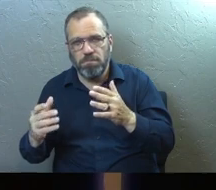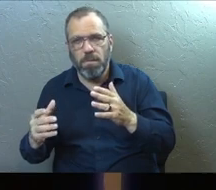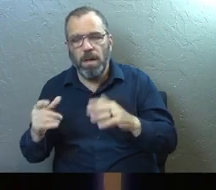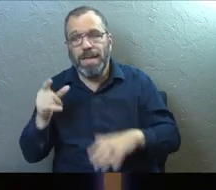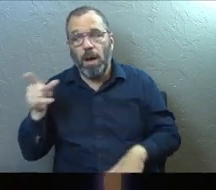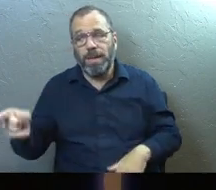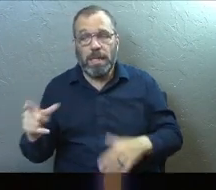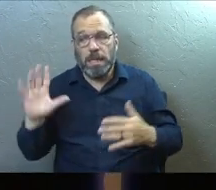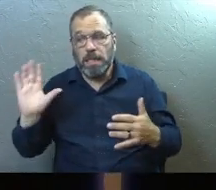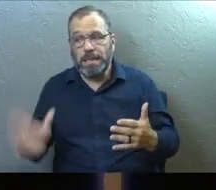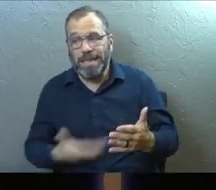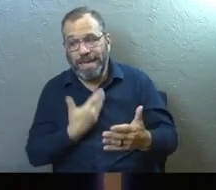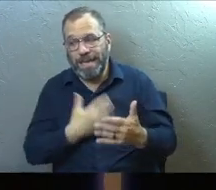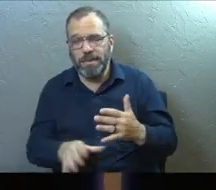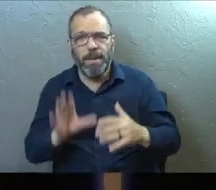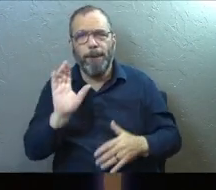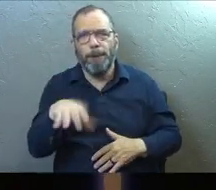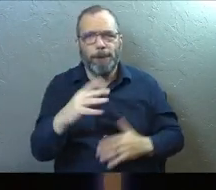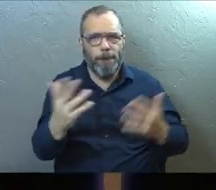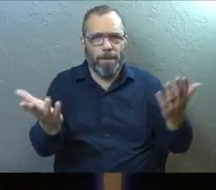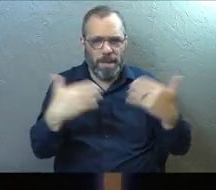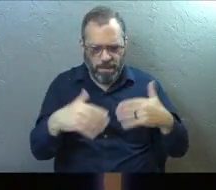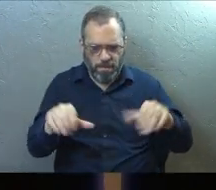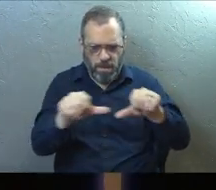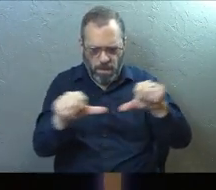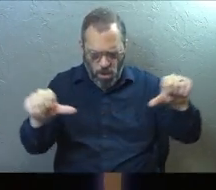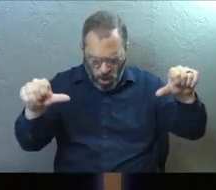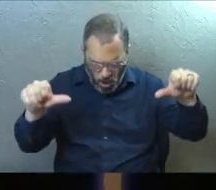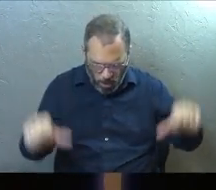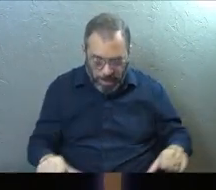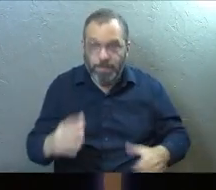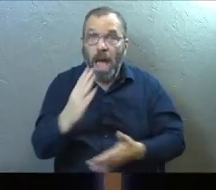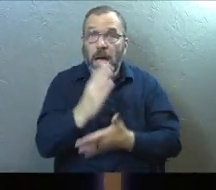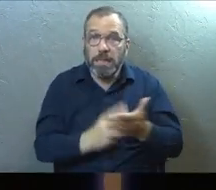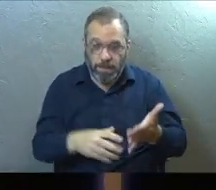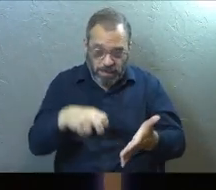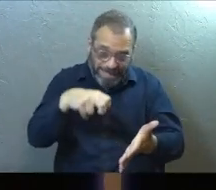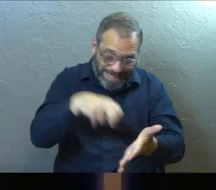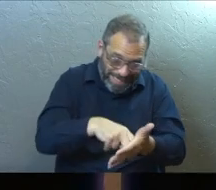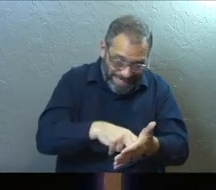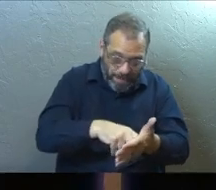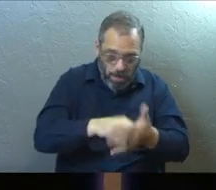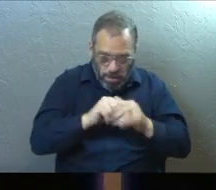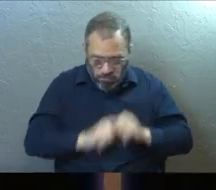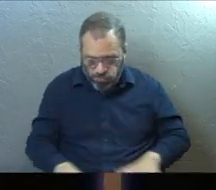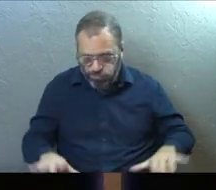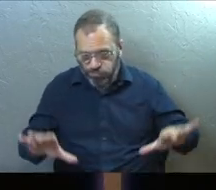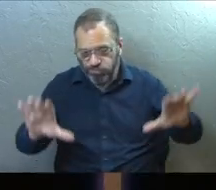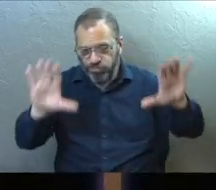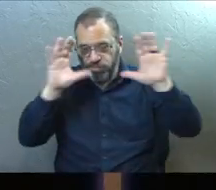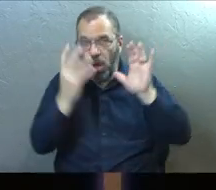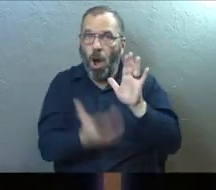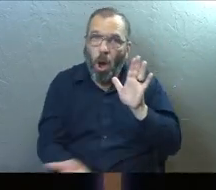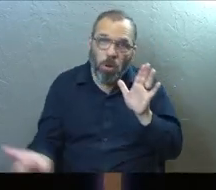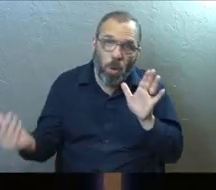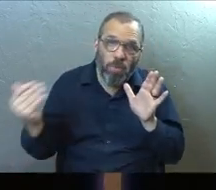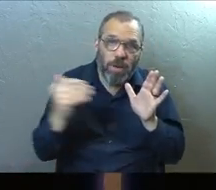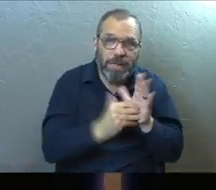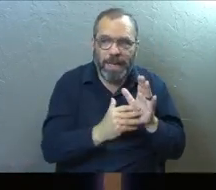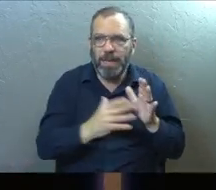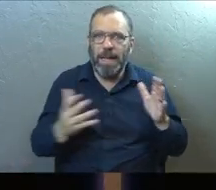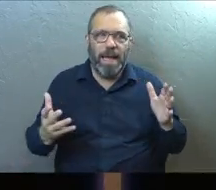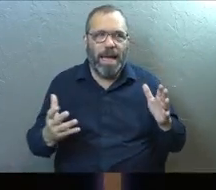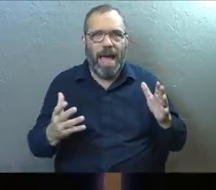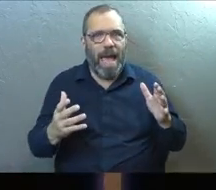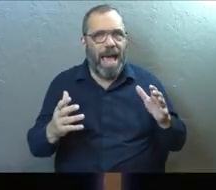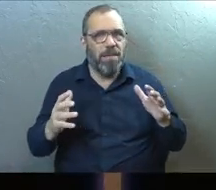But while he sings, I just want you to come to the front. And some of you are going to kneel and you're going to surrender your life to God all over again. And